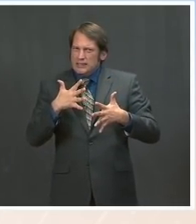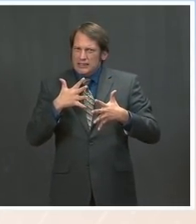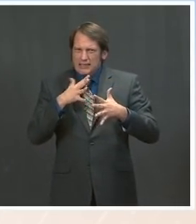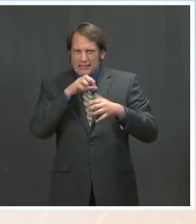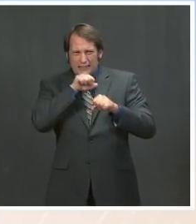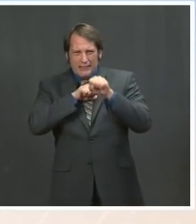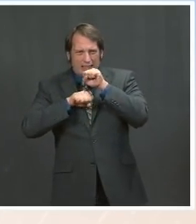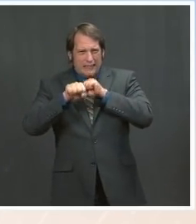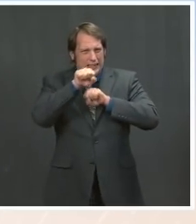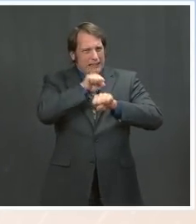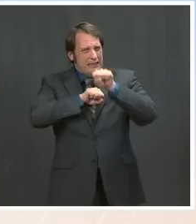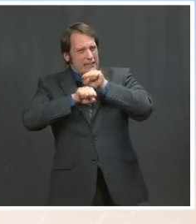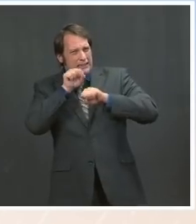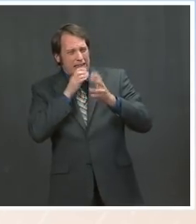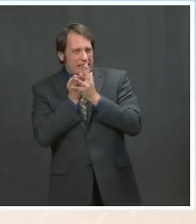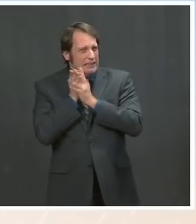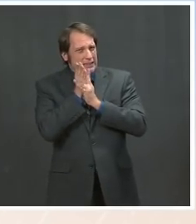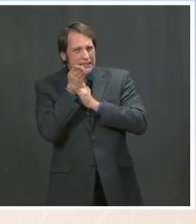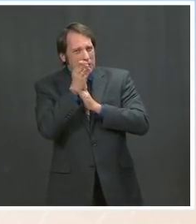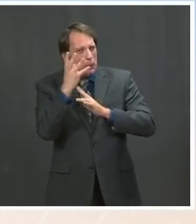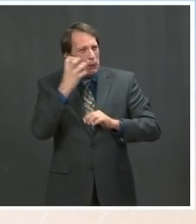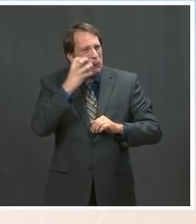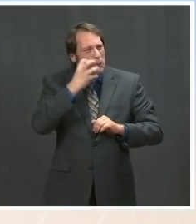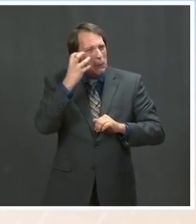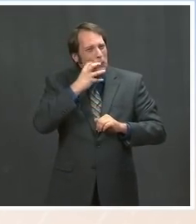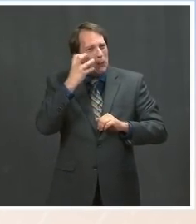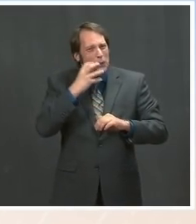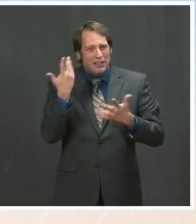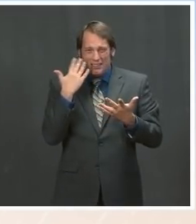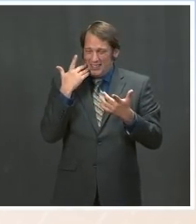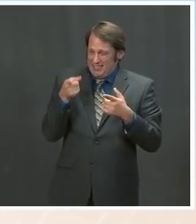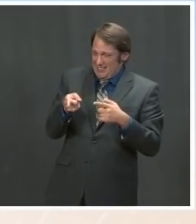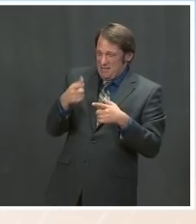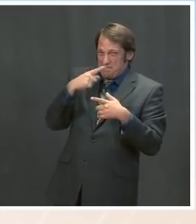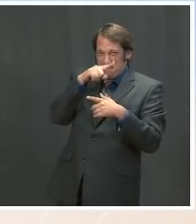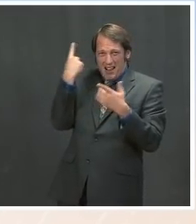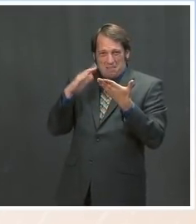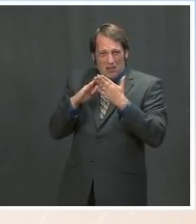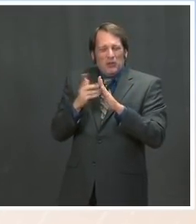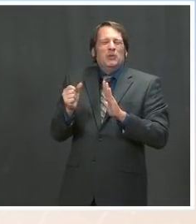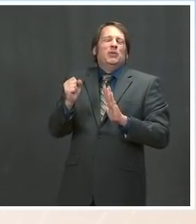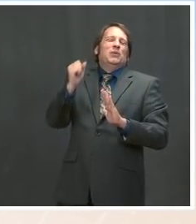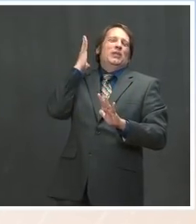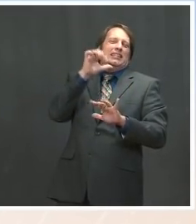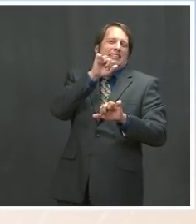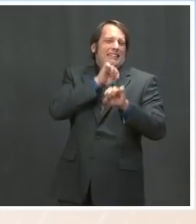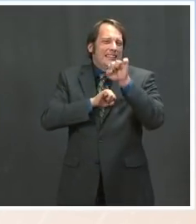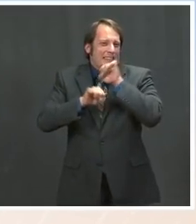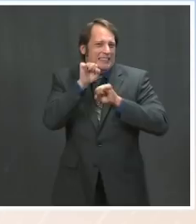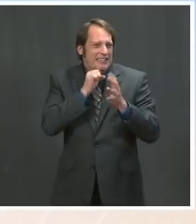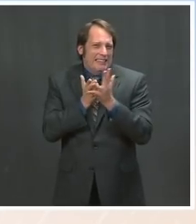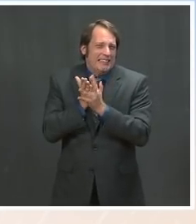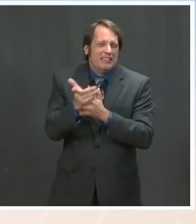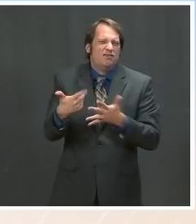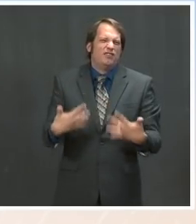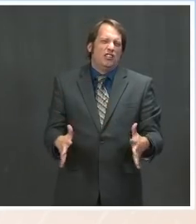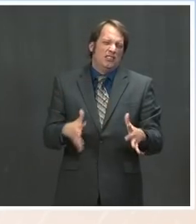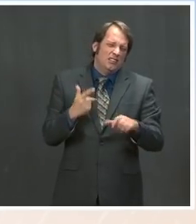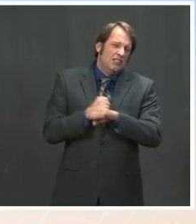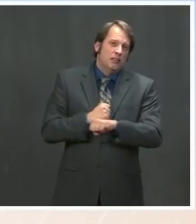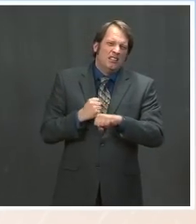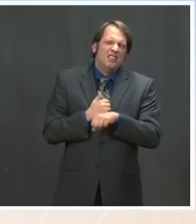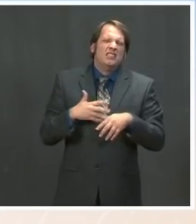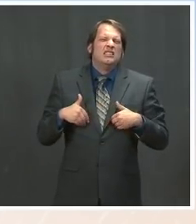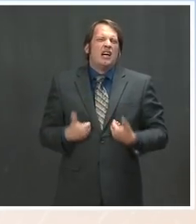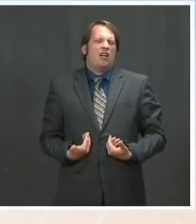especially the black community of pain, trauma, and exhaustion, as we've watched these, not just the trial, but of course,